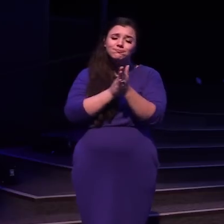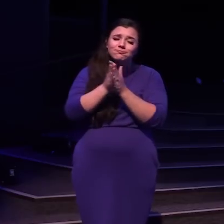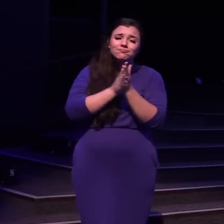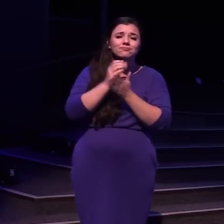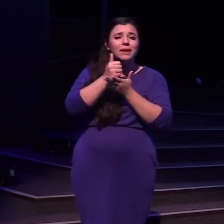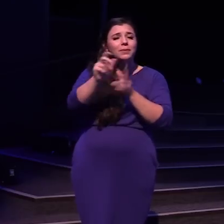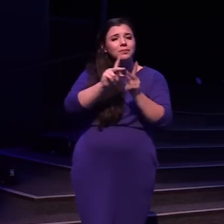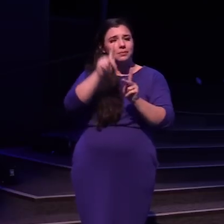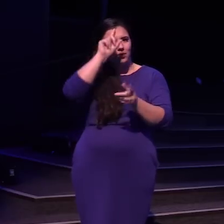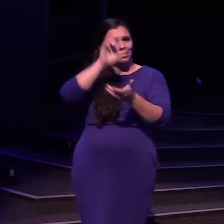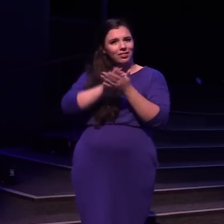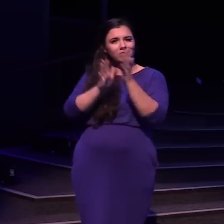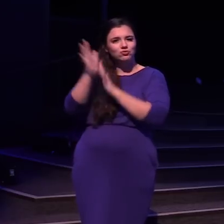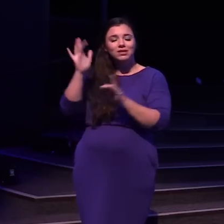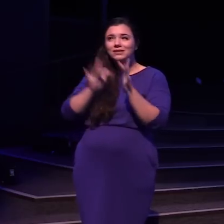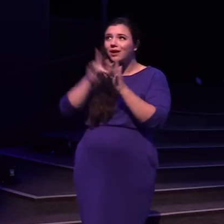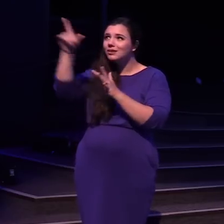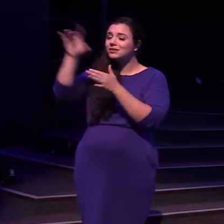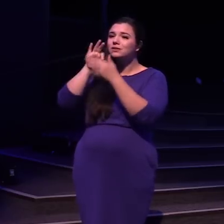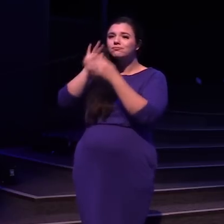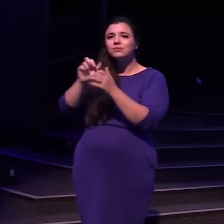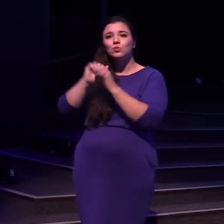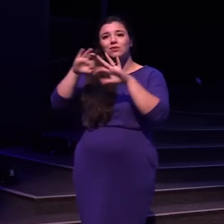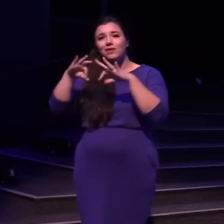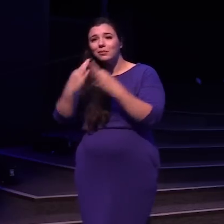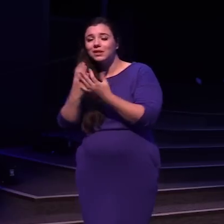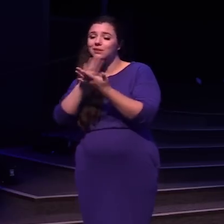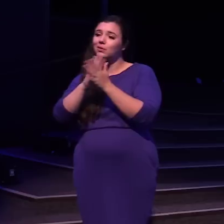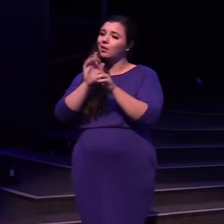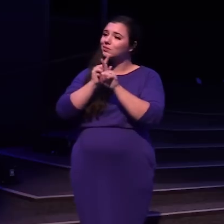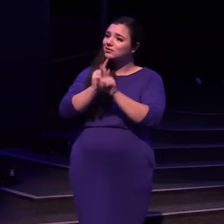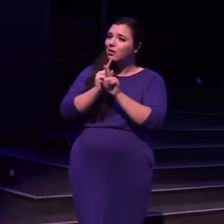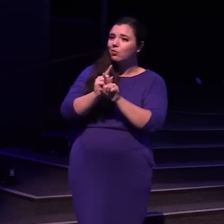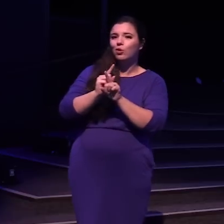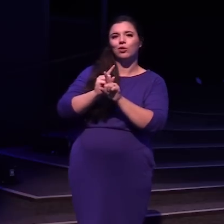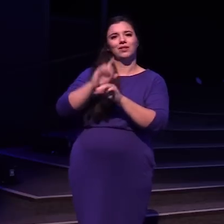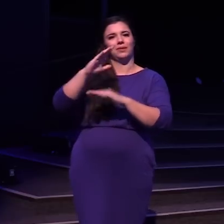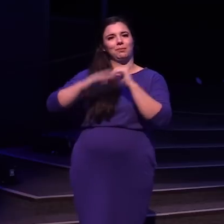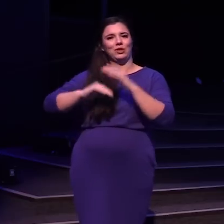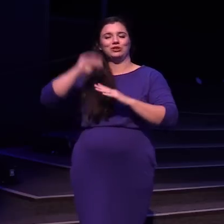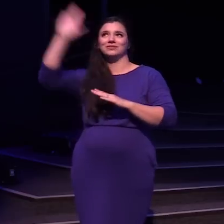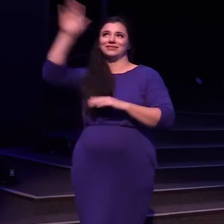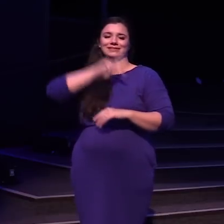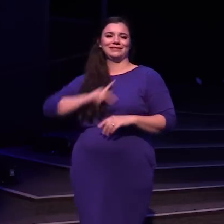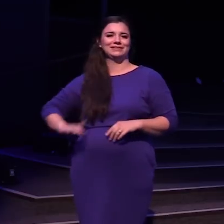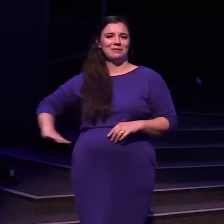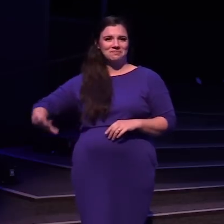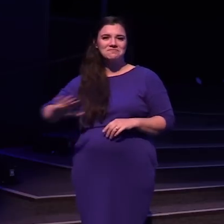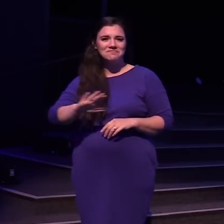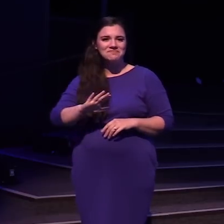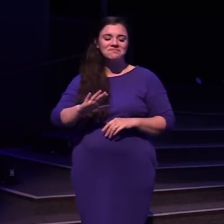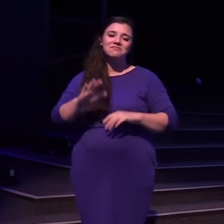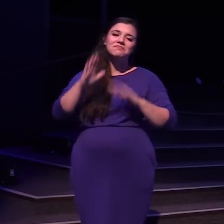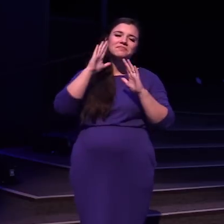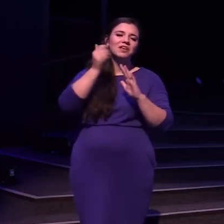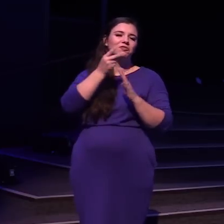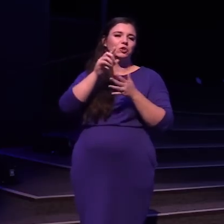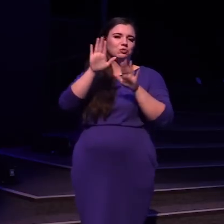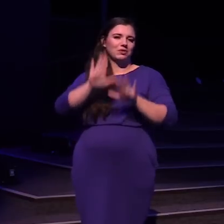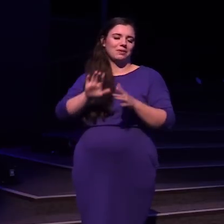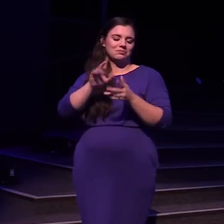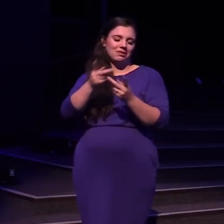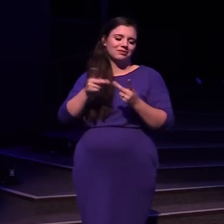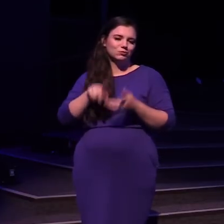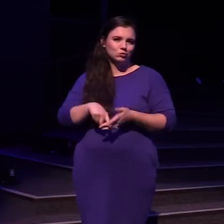believe in Jesus Belong to family, become a disciple, and build God's kingdom Listen in for some great places to start